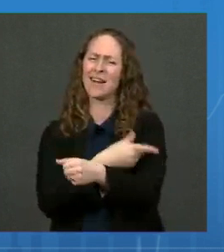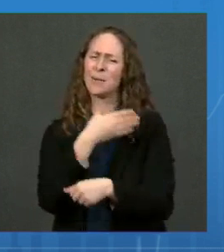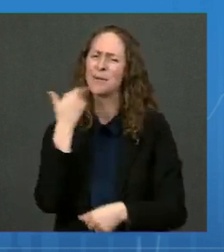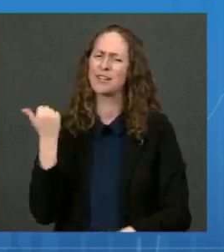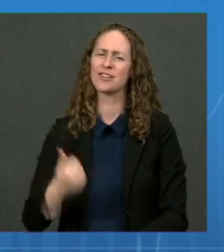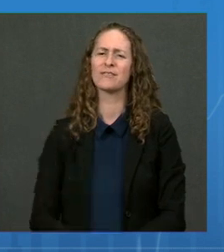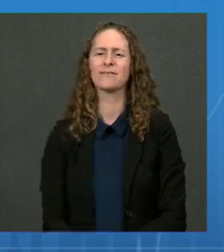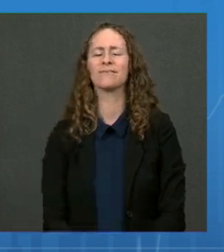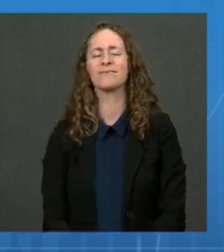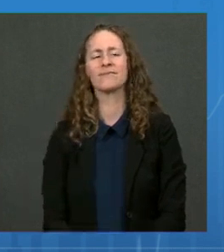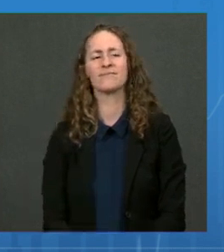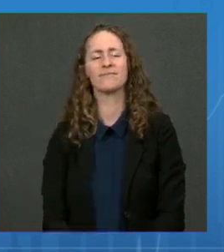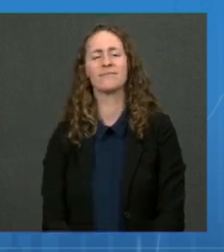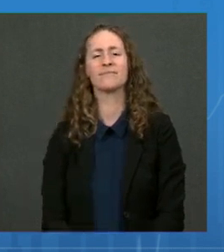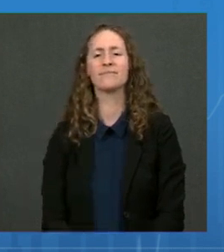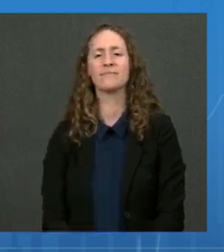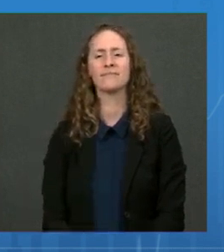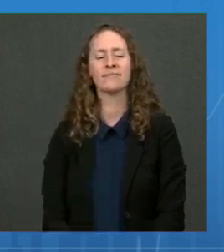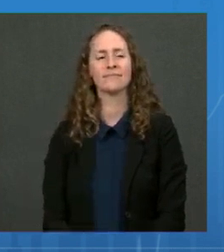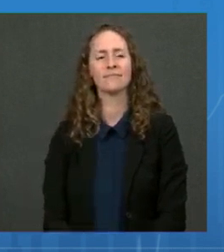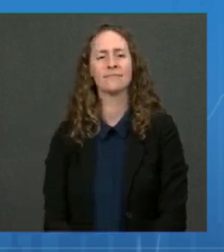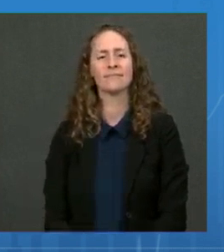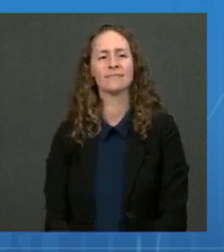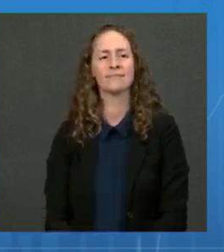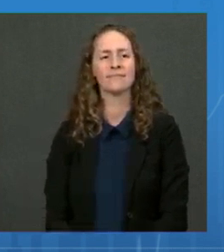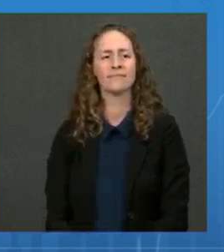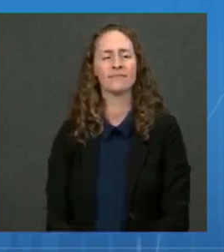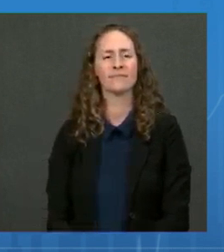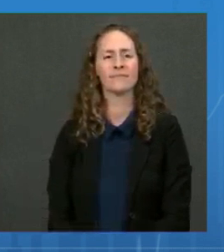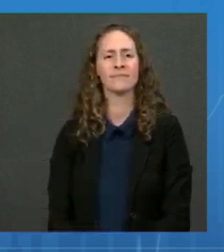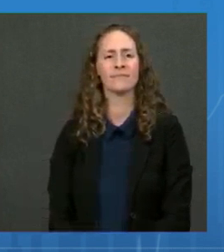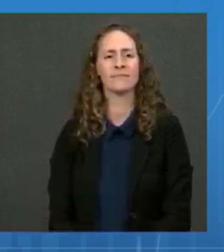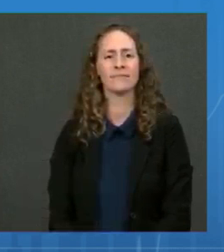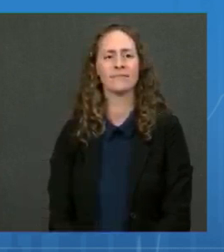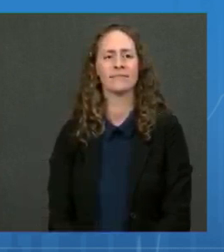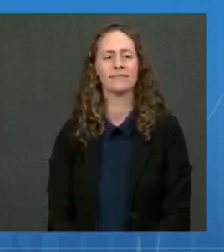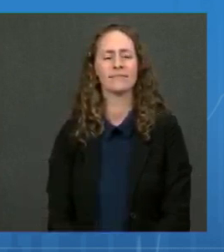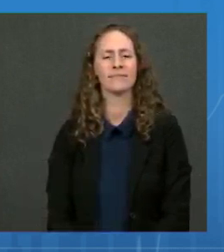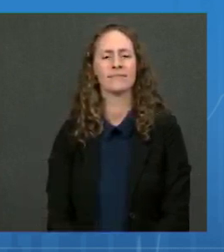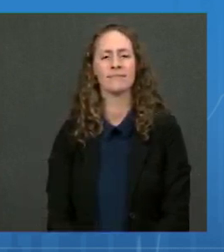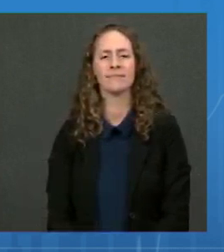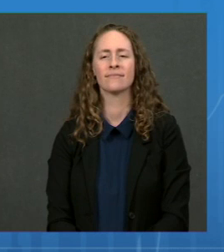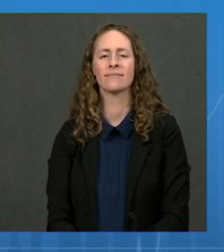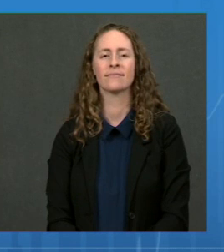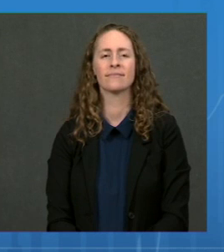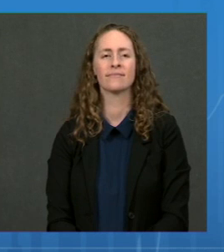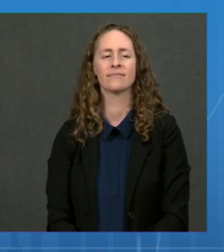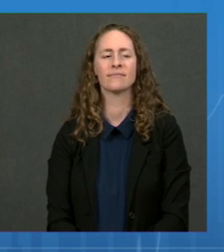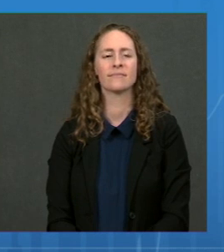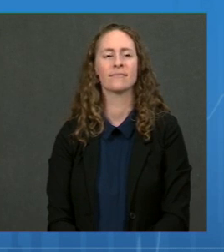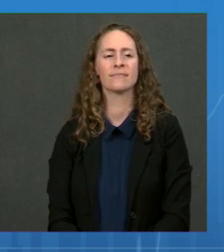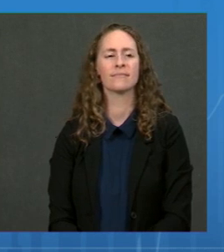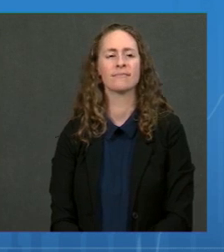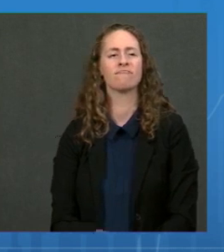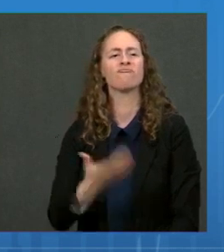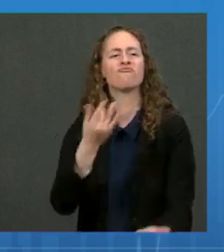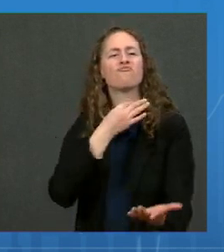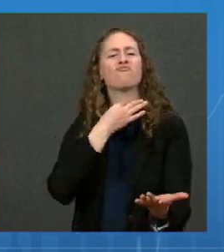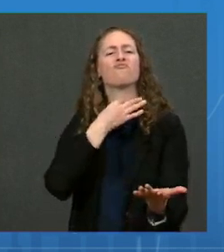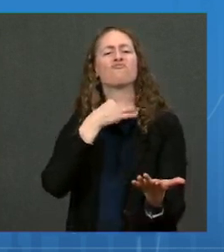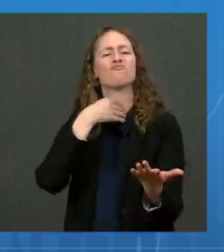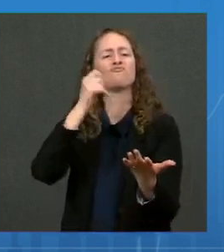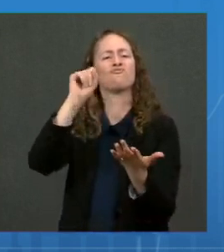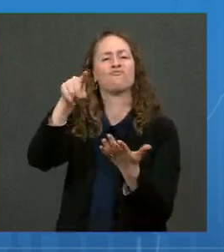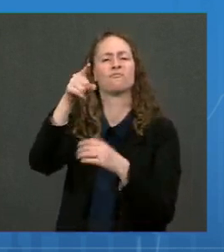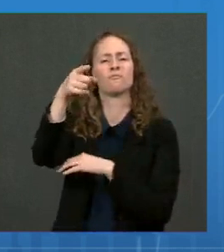Cheyenne Haslett at ABC News. Thank you. I was wondering if Dr. Walensky, you could walk us through